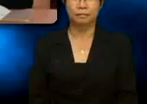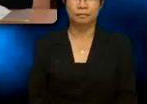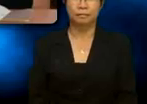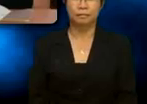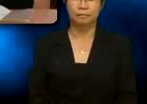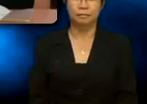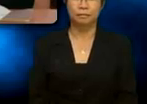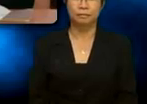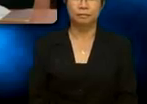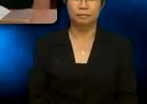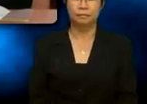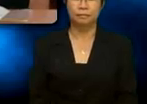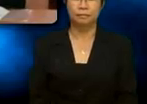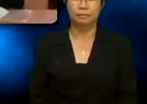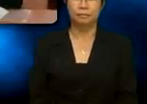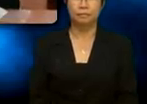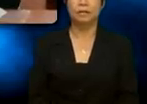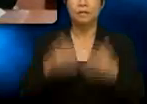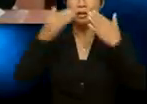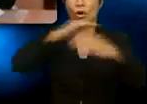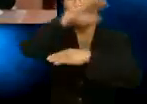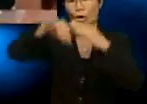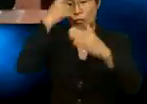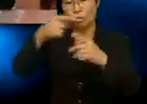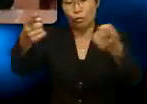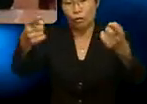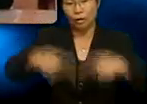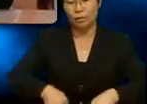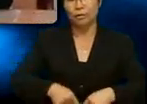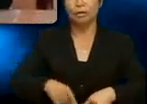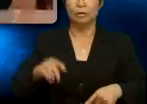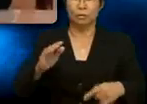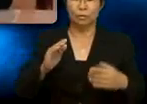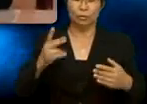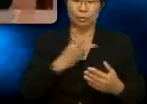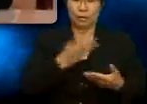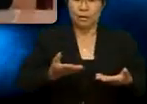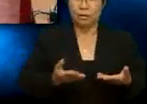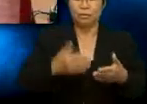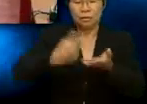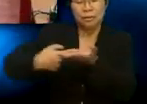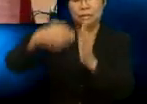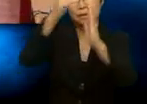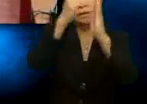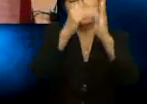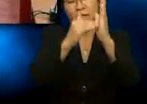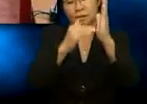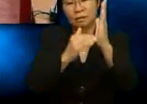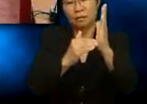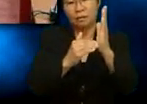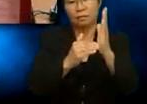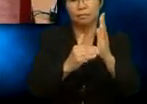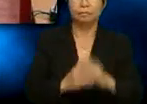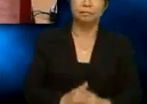Uh... Thank you all for coming. We are here to discuss the itinerary of our trip to Wardi Bun camp on the 10th of March. Hi